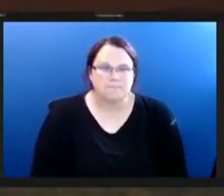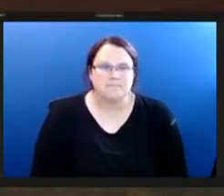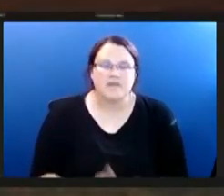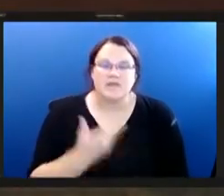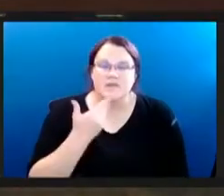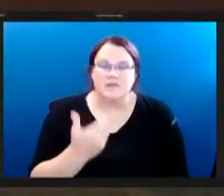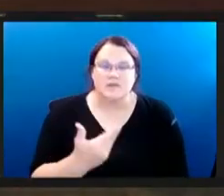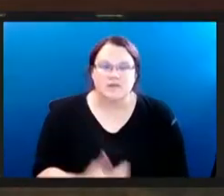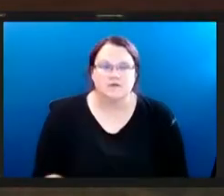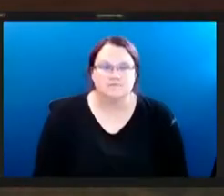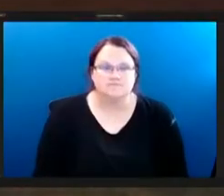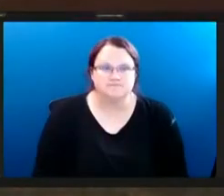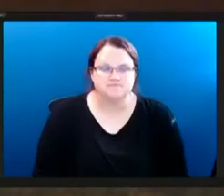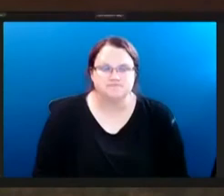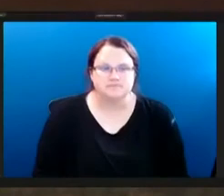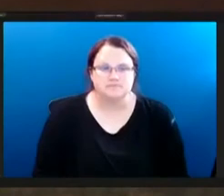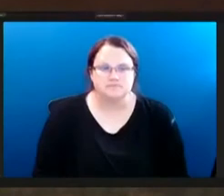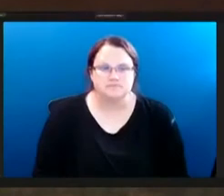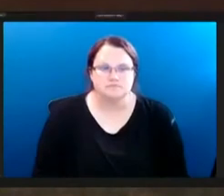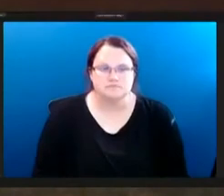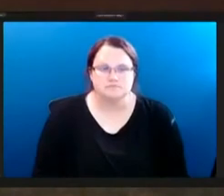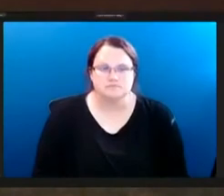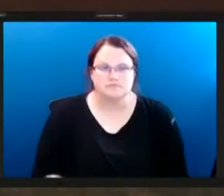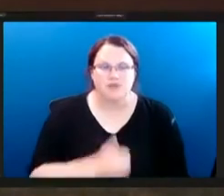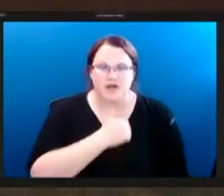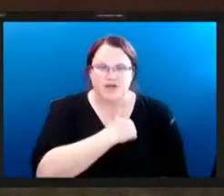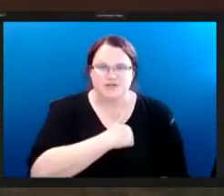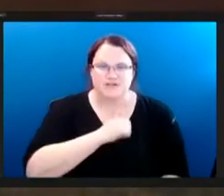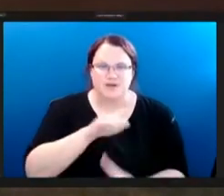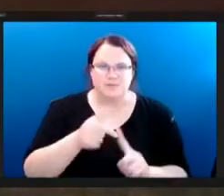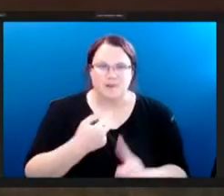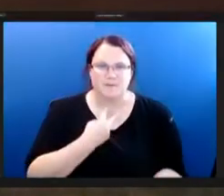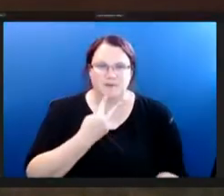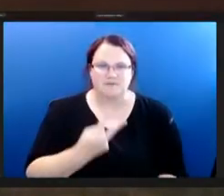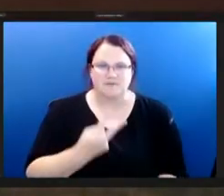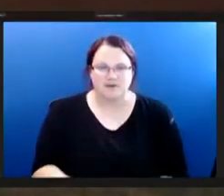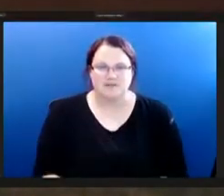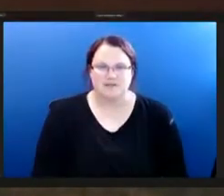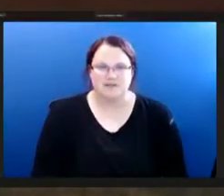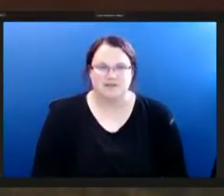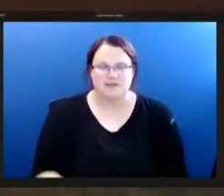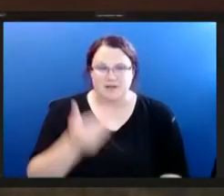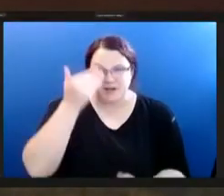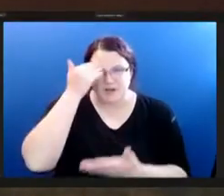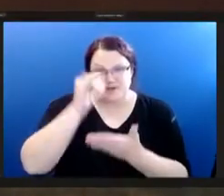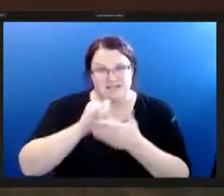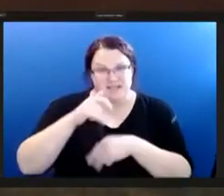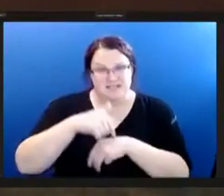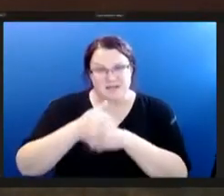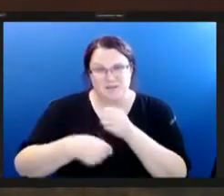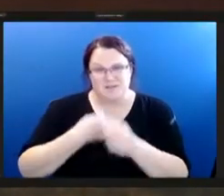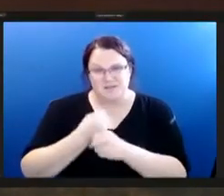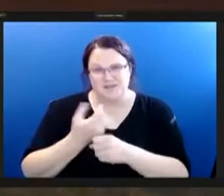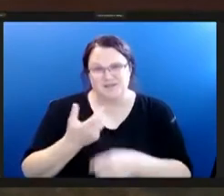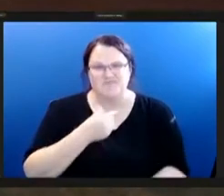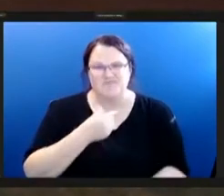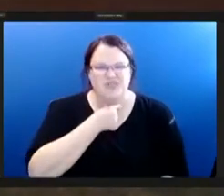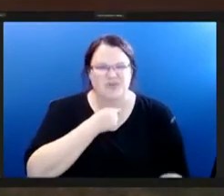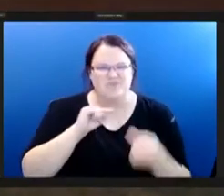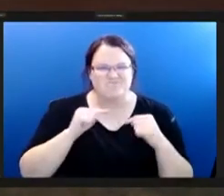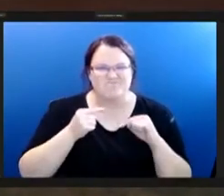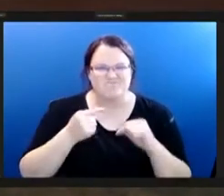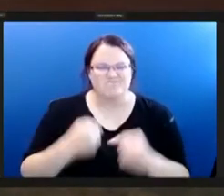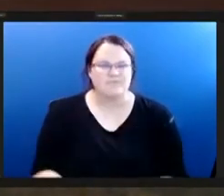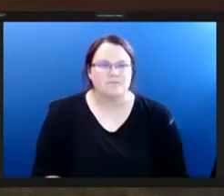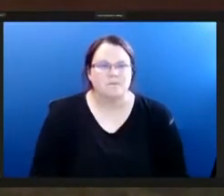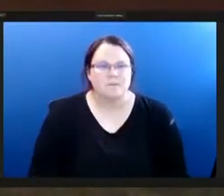i appreciate it and sorry about my voice no i know i it's that time of year it's just sore throat that time of year for